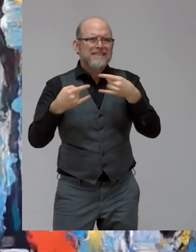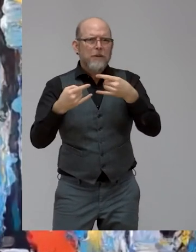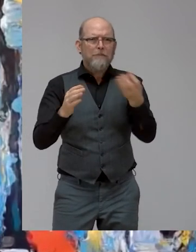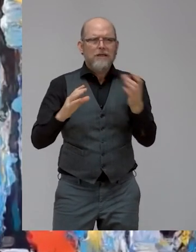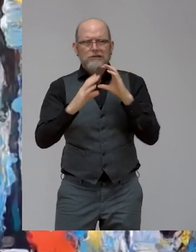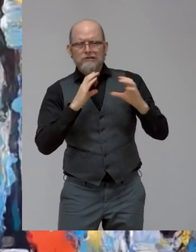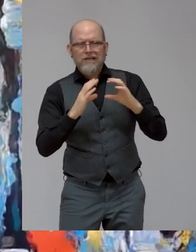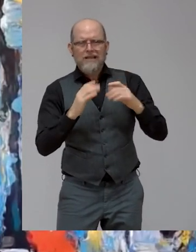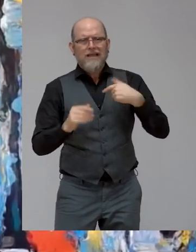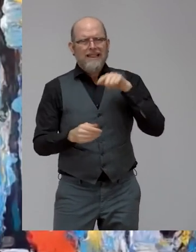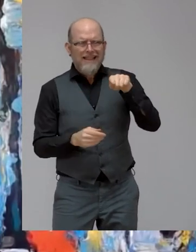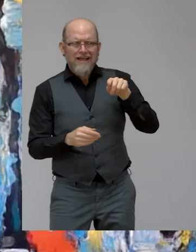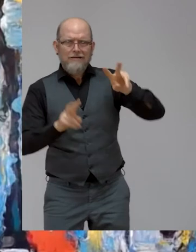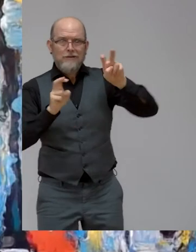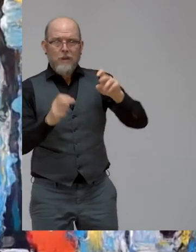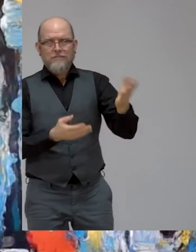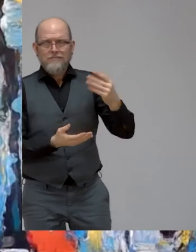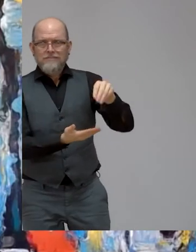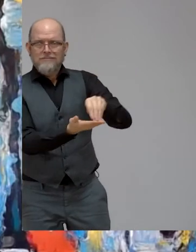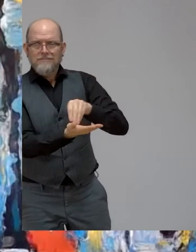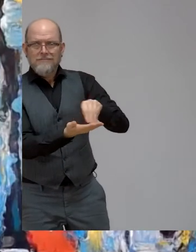words, really, really inspiring words.